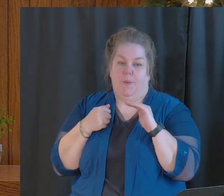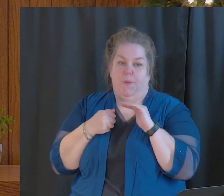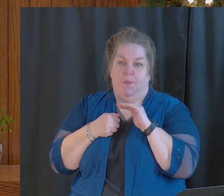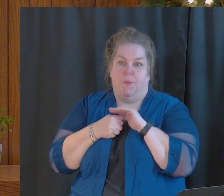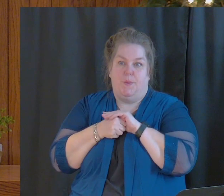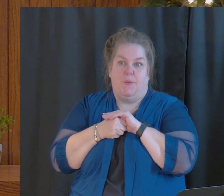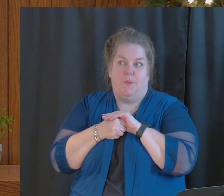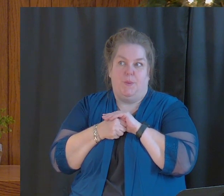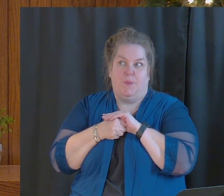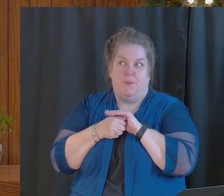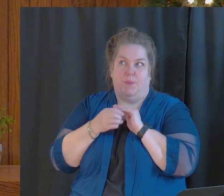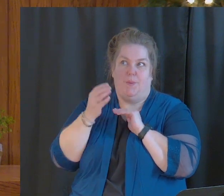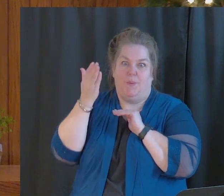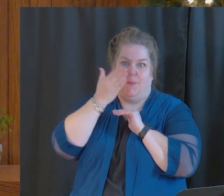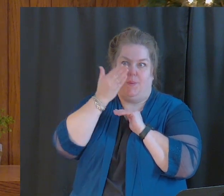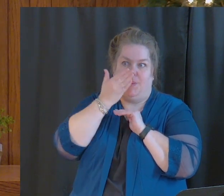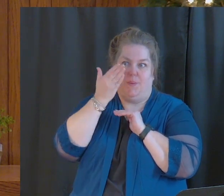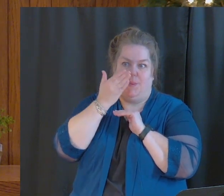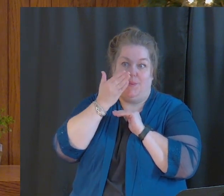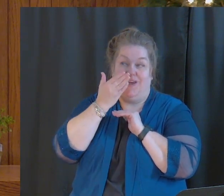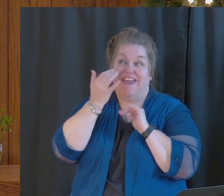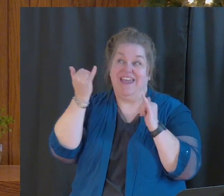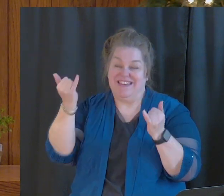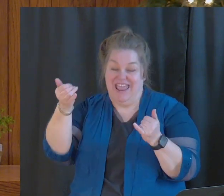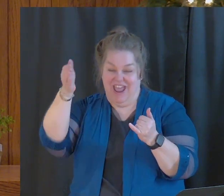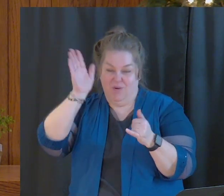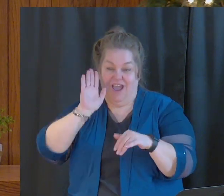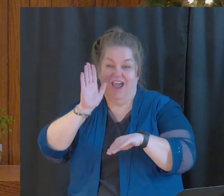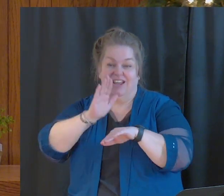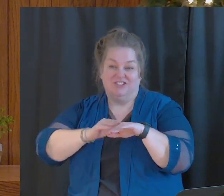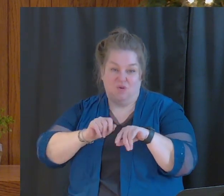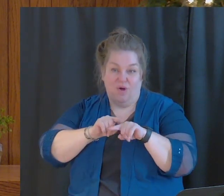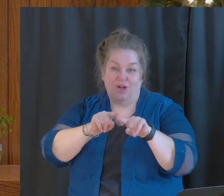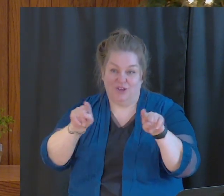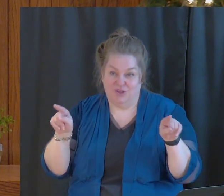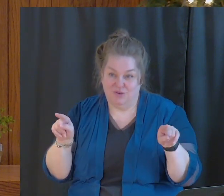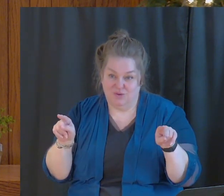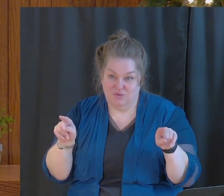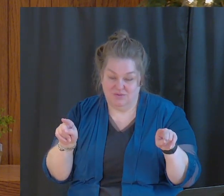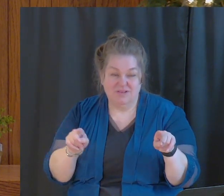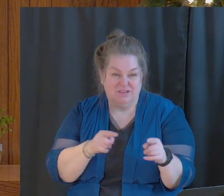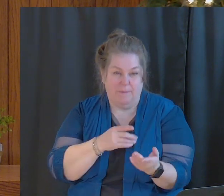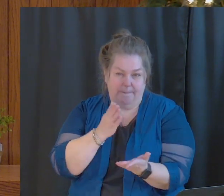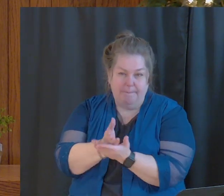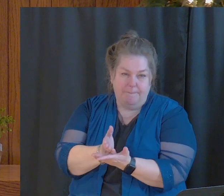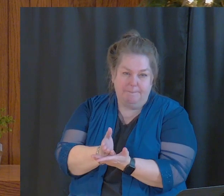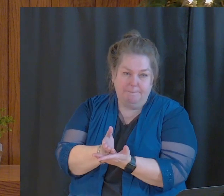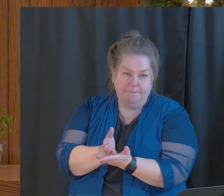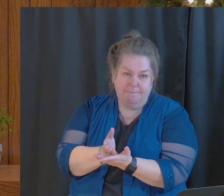and God is calling on you, asking you to finally confront it,